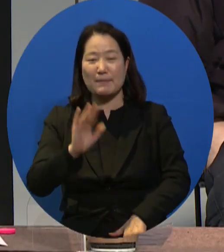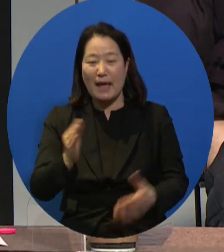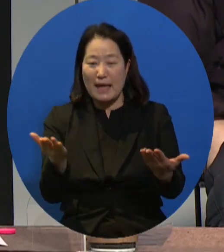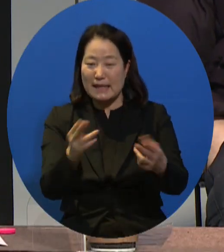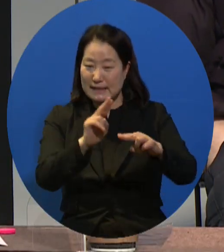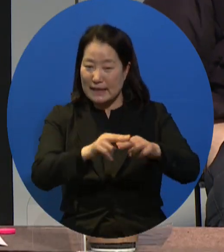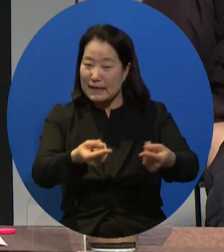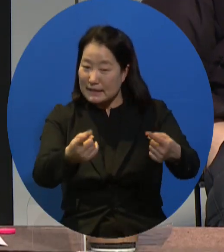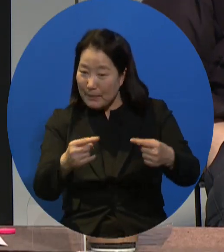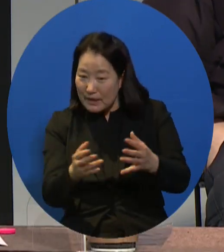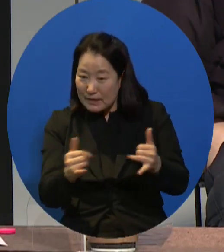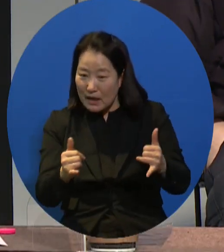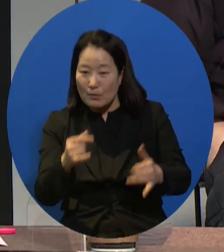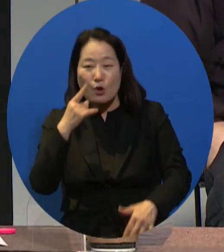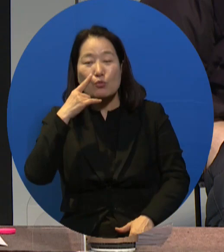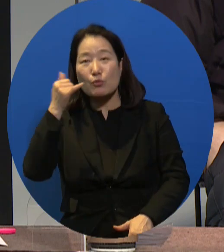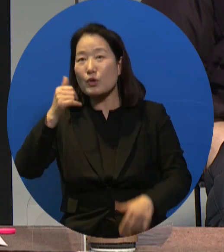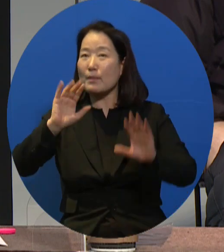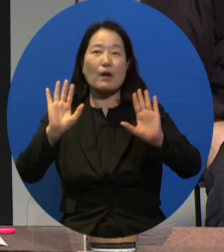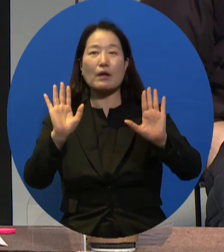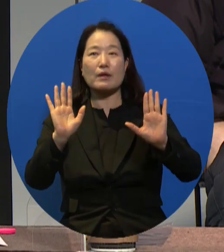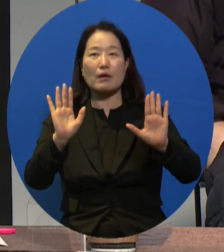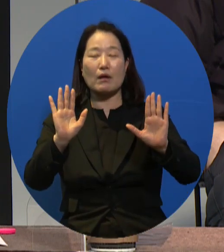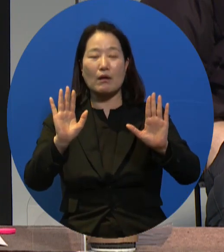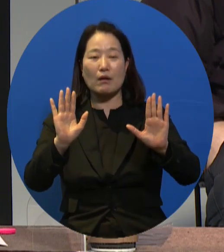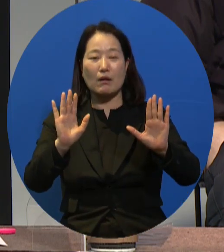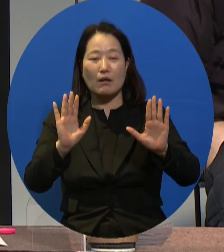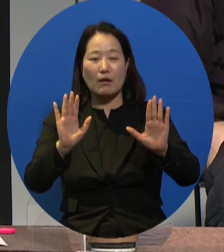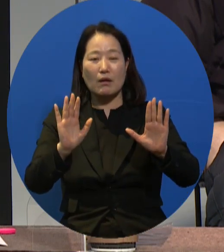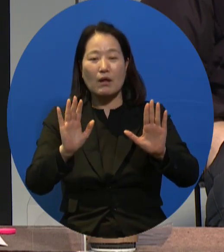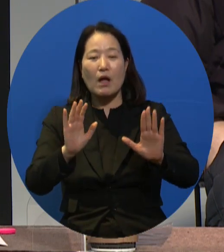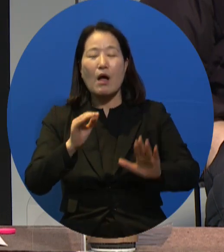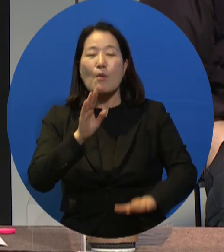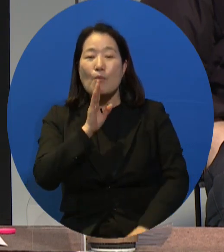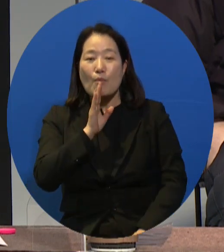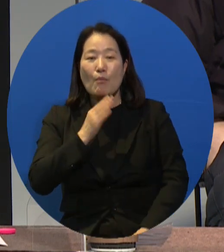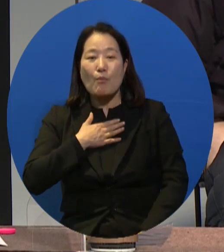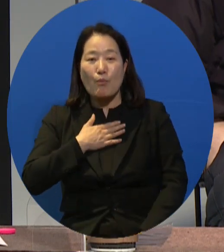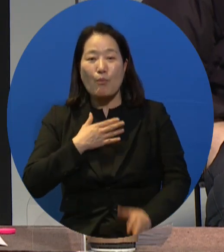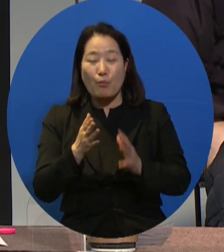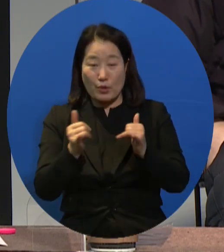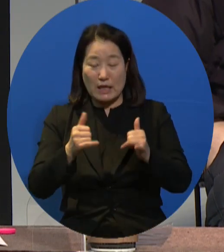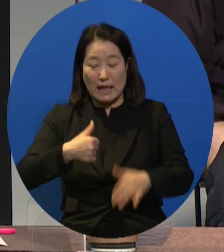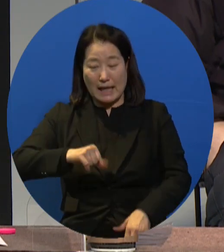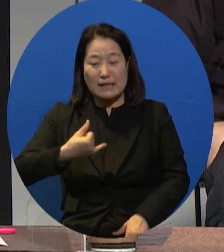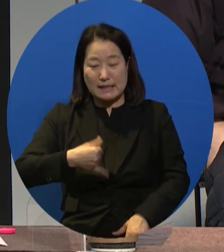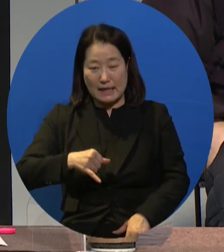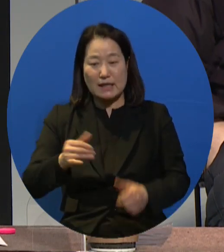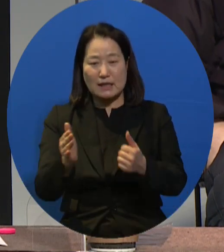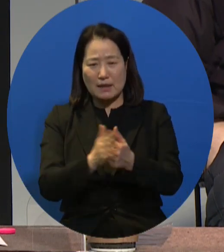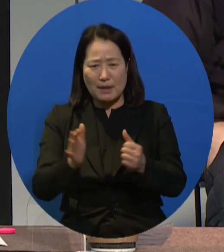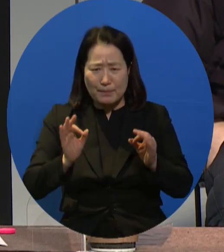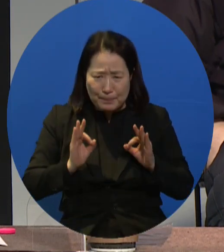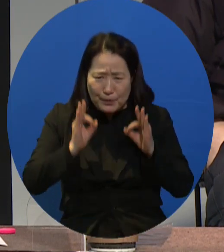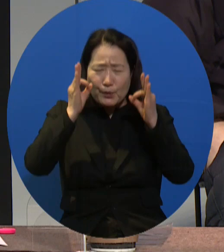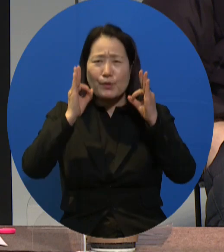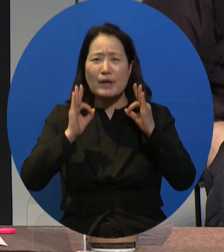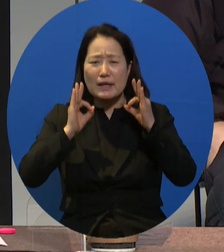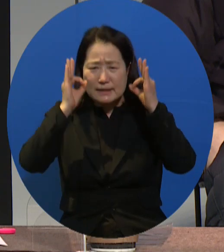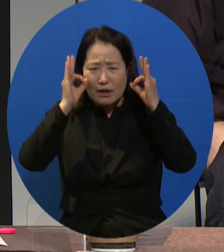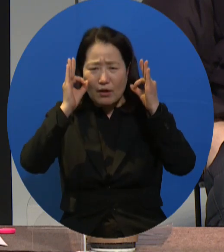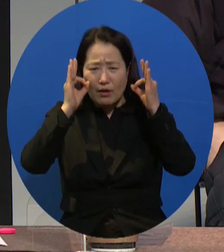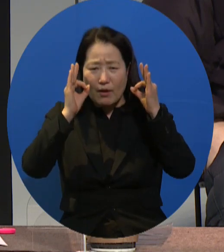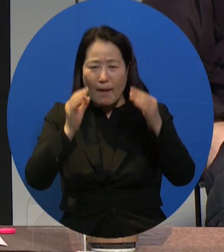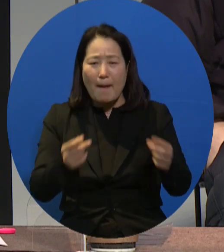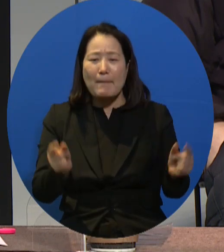But those who will participate in this project are not you or parents or caregivers, but